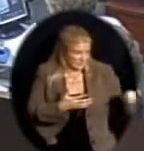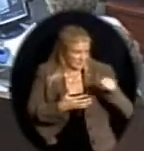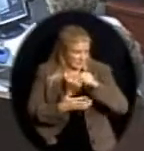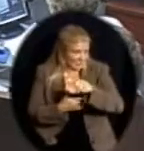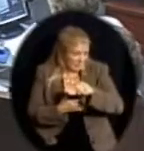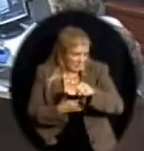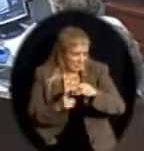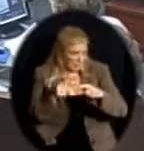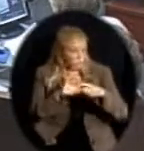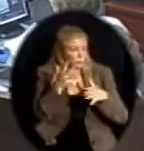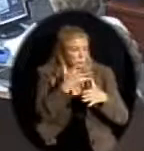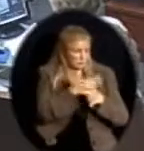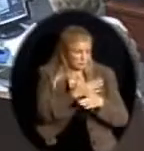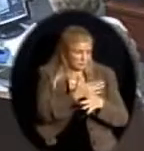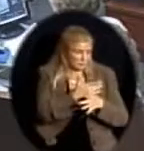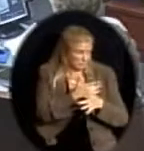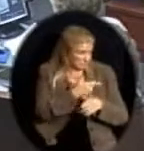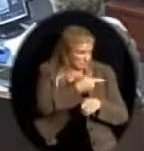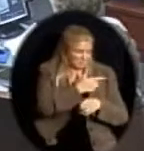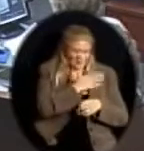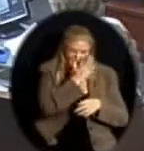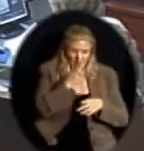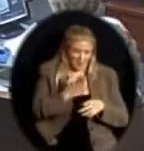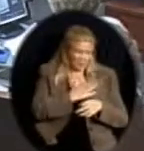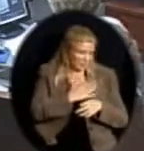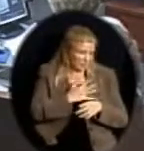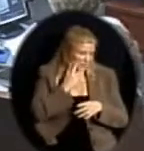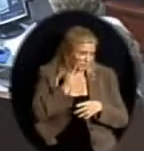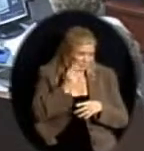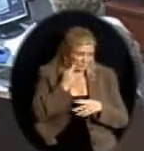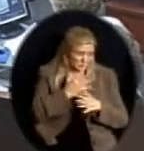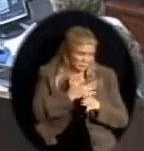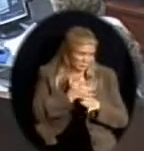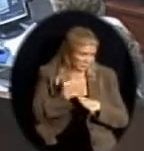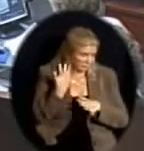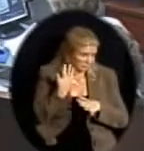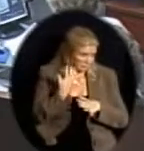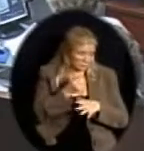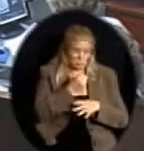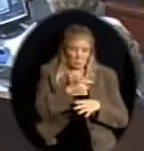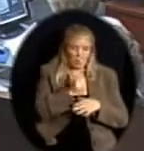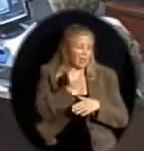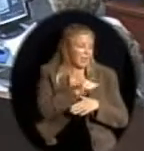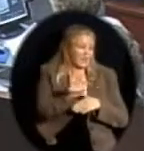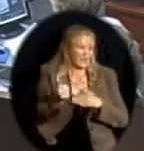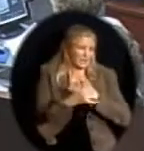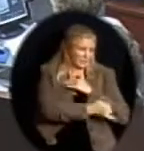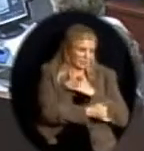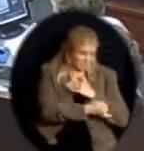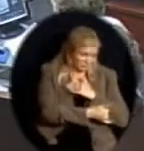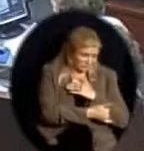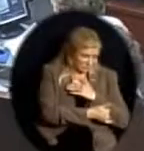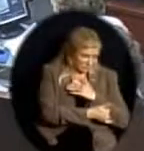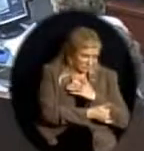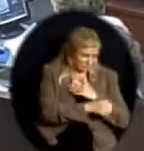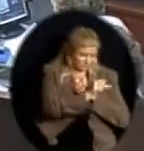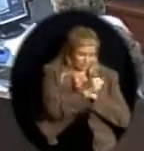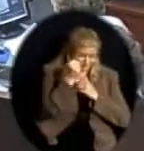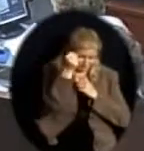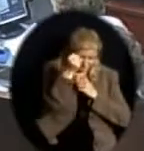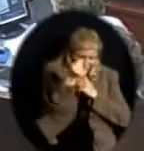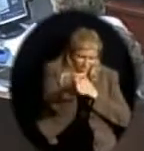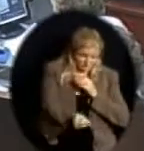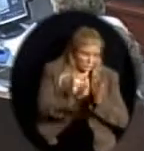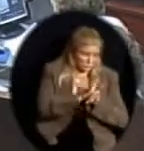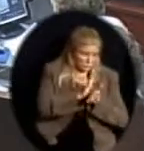and who had never experienced German, or any other country for that matter, putting them in school for a year, and then